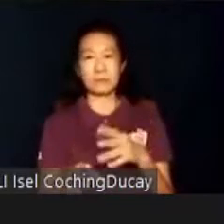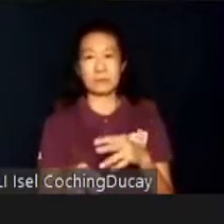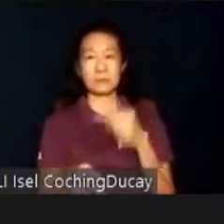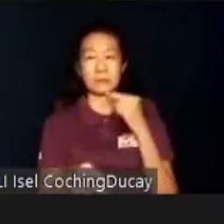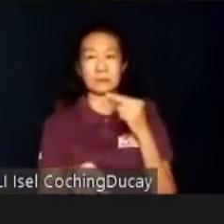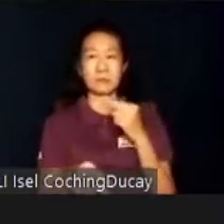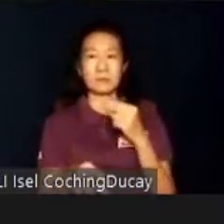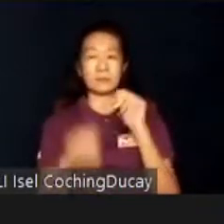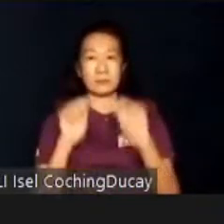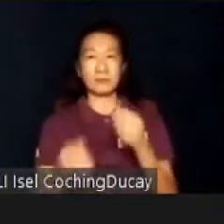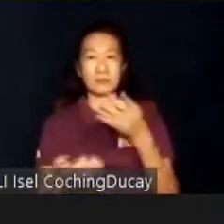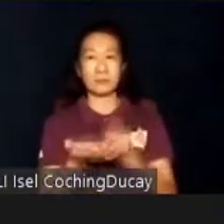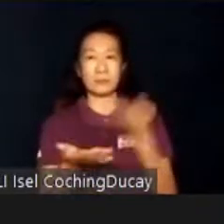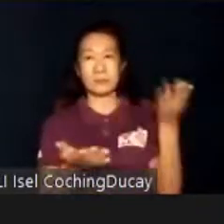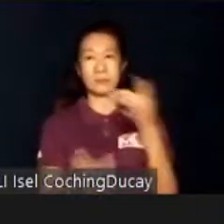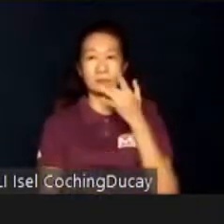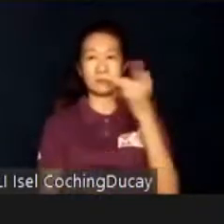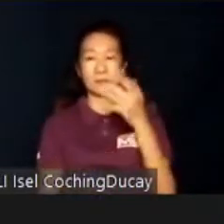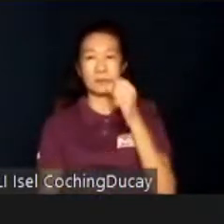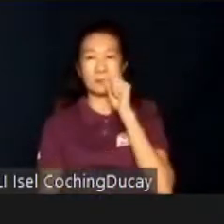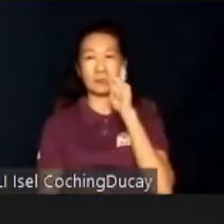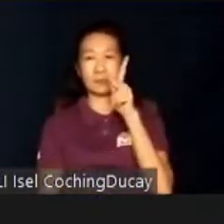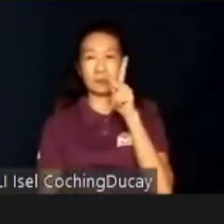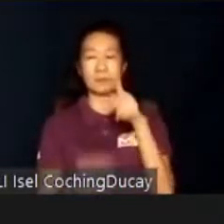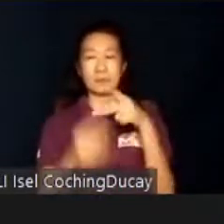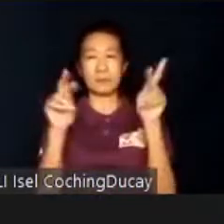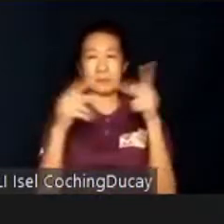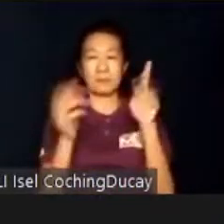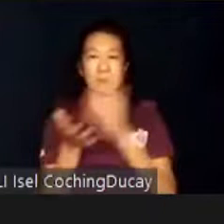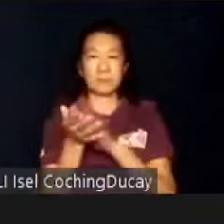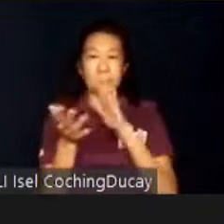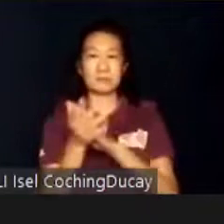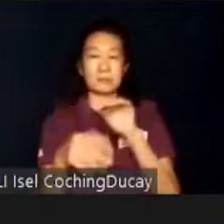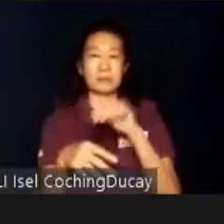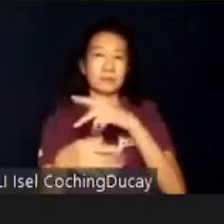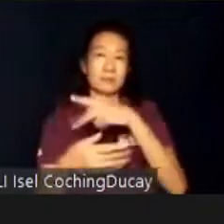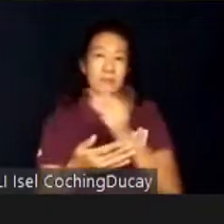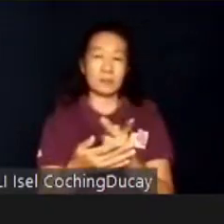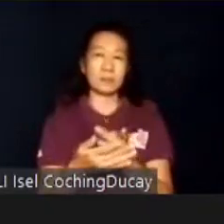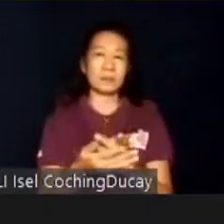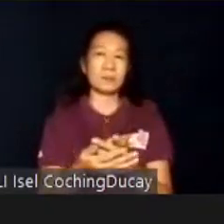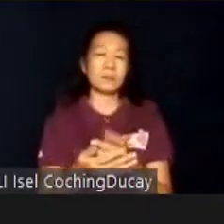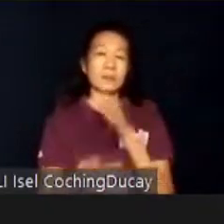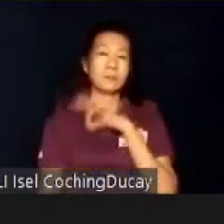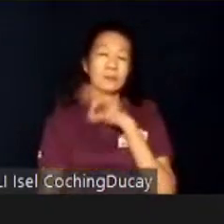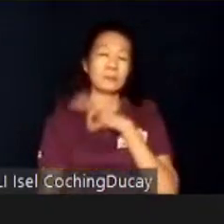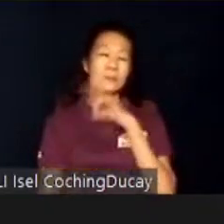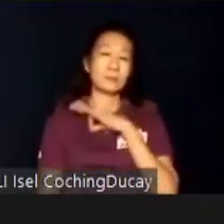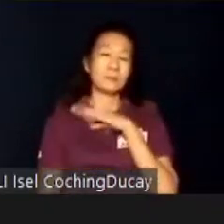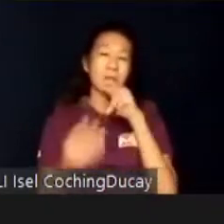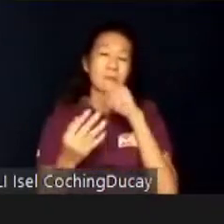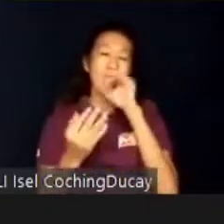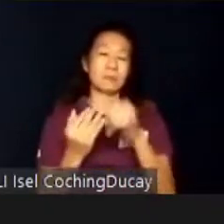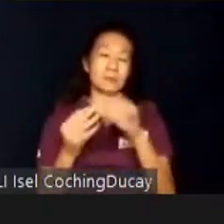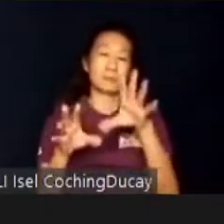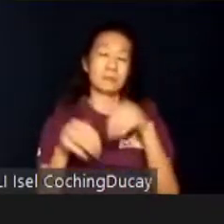affordable, and delicious snacks in public schools in Mandaluyong. Part of the income that this project generates is